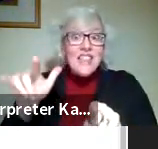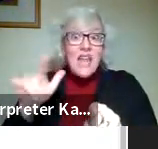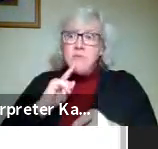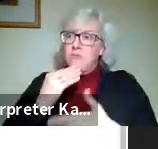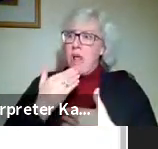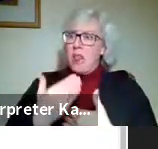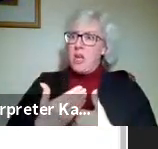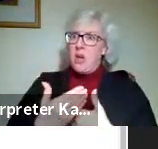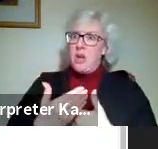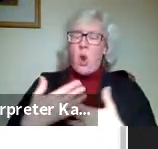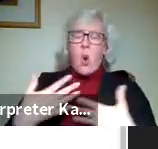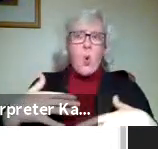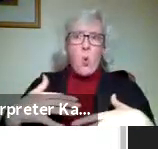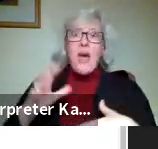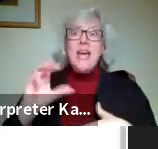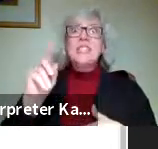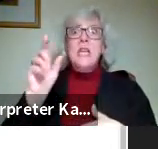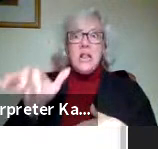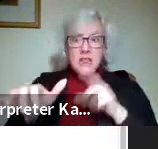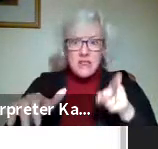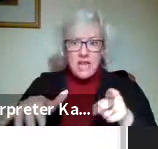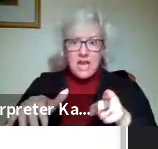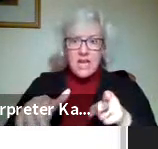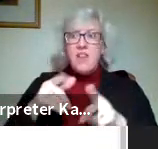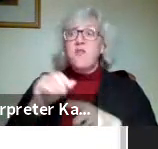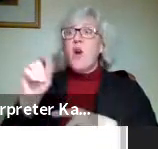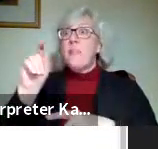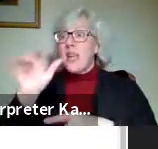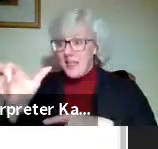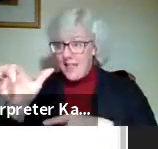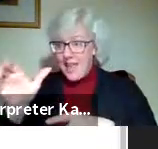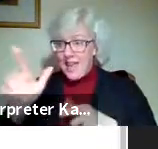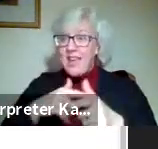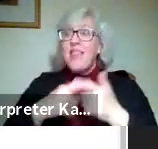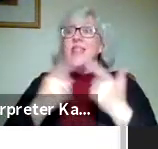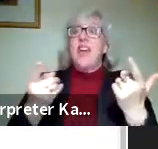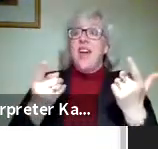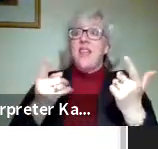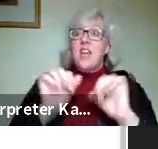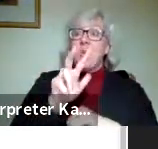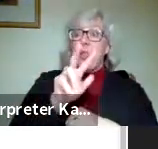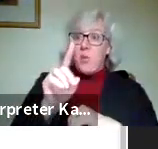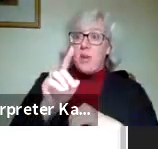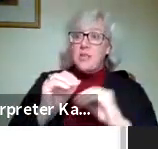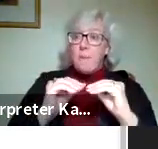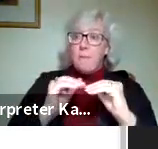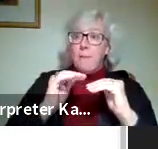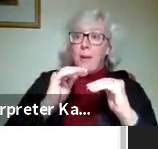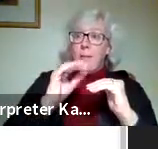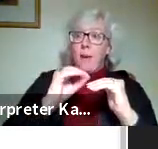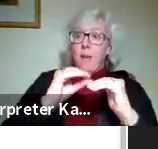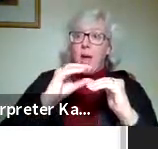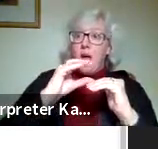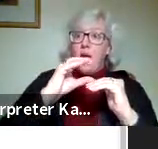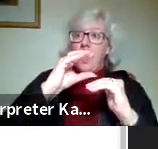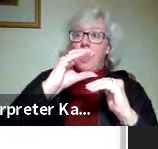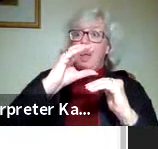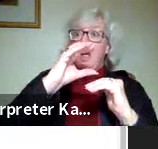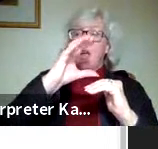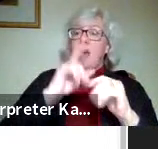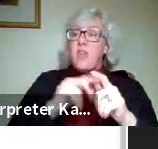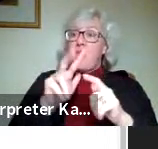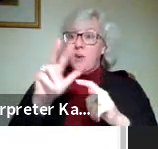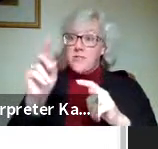good. It is definitely the clay model. And from the clay model, they, they do a 3D rendering and then a